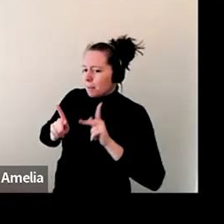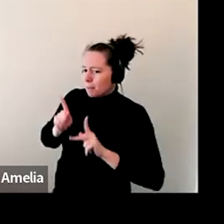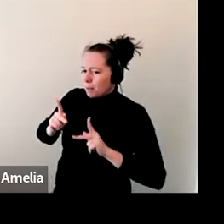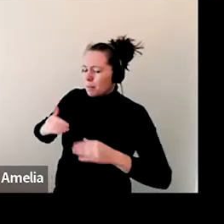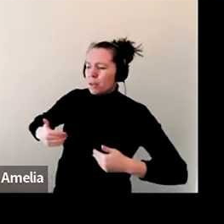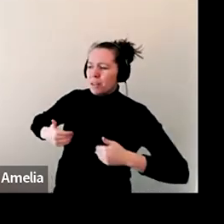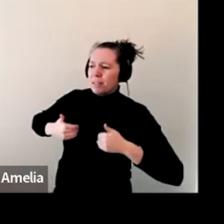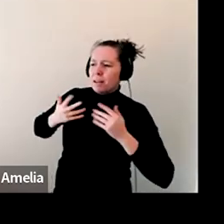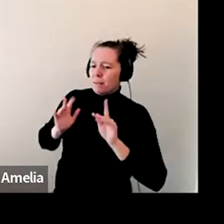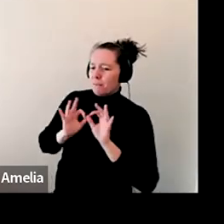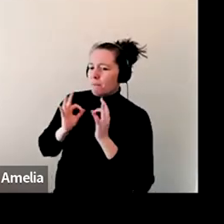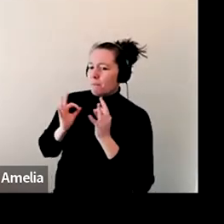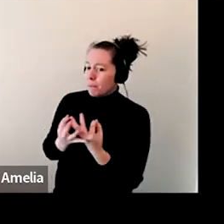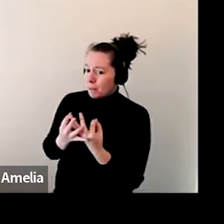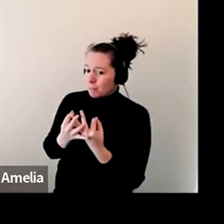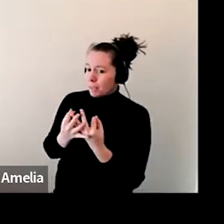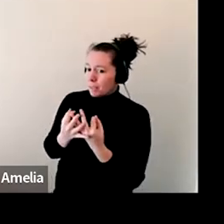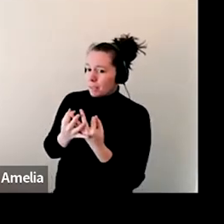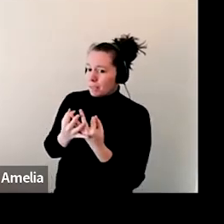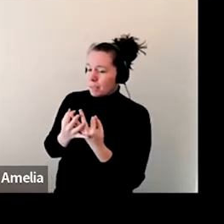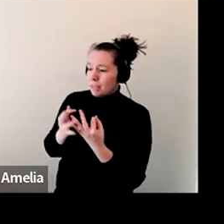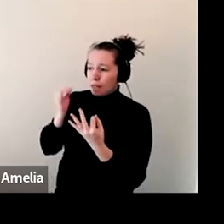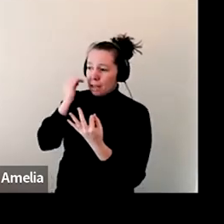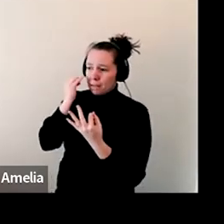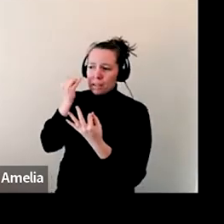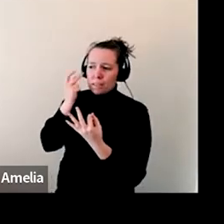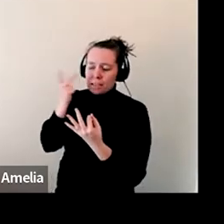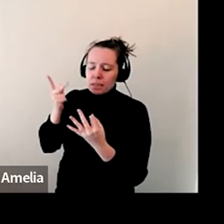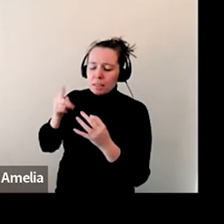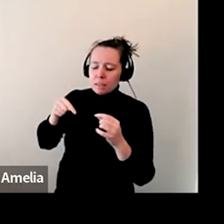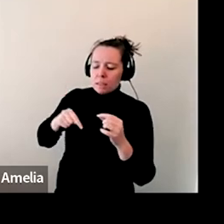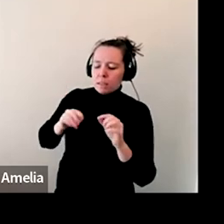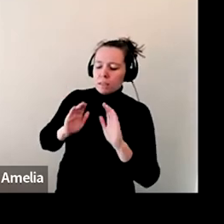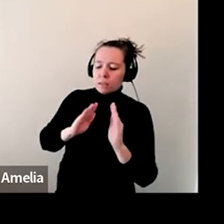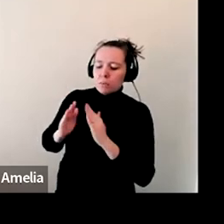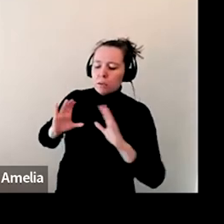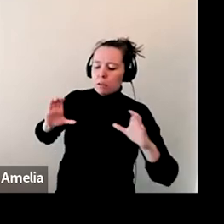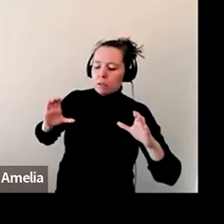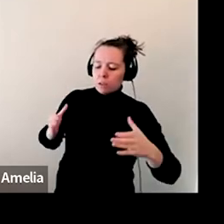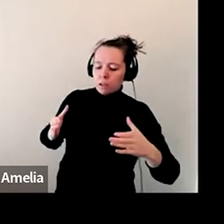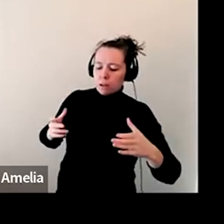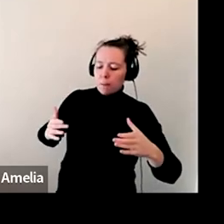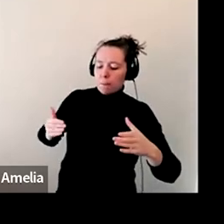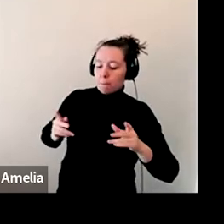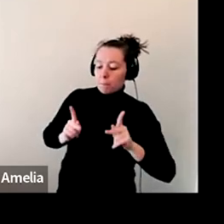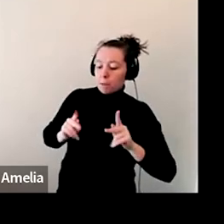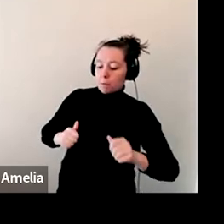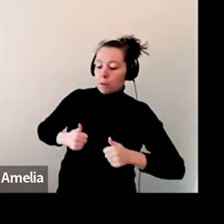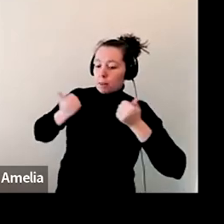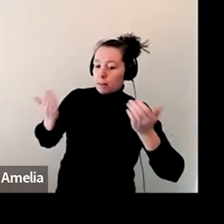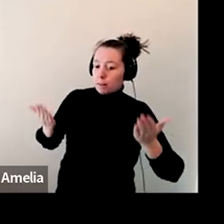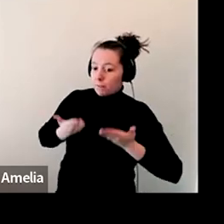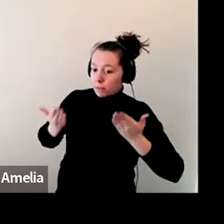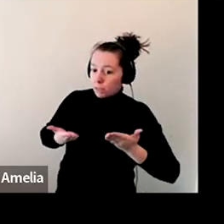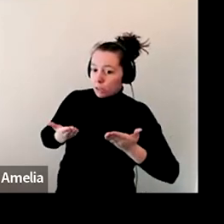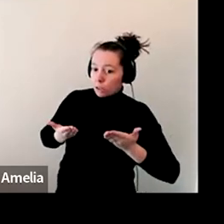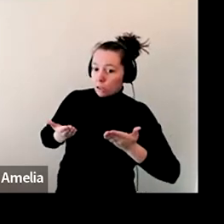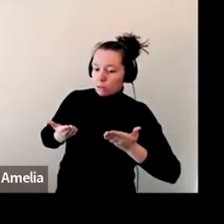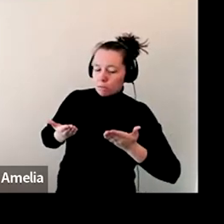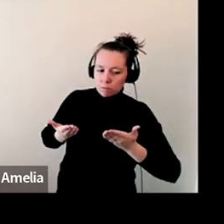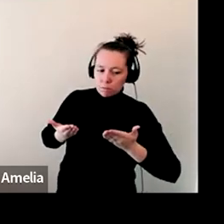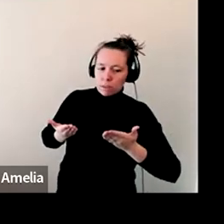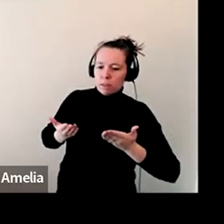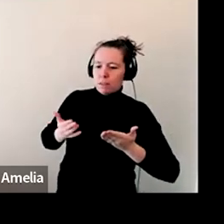And I think, um, if you looked at the demographic statistics here, uh, there's a lot of people who just by virtue,